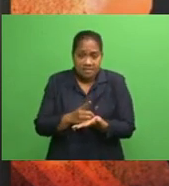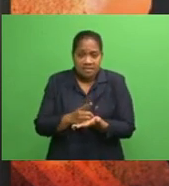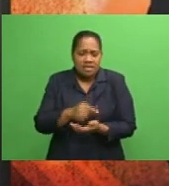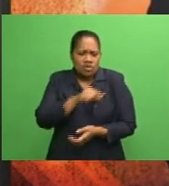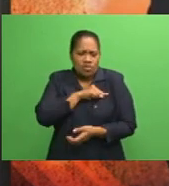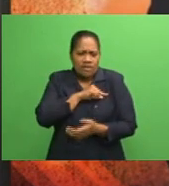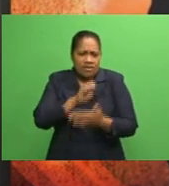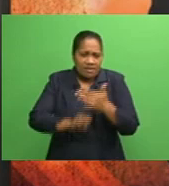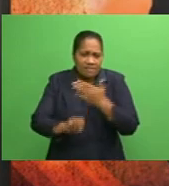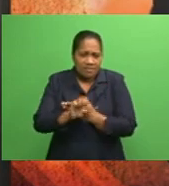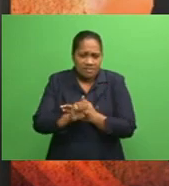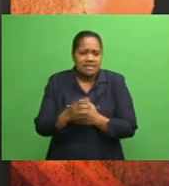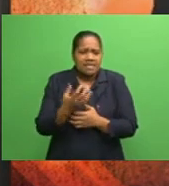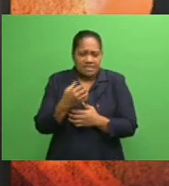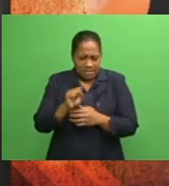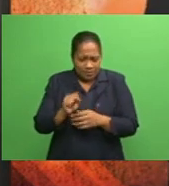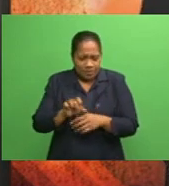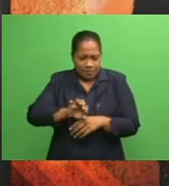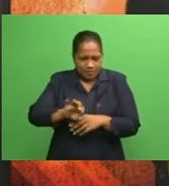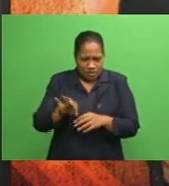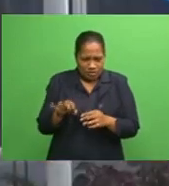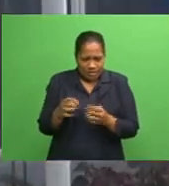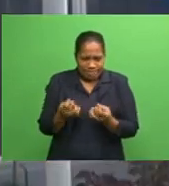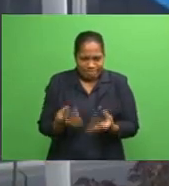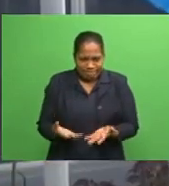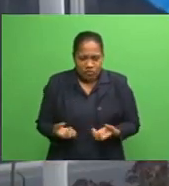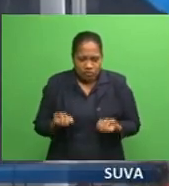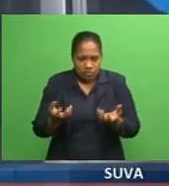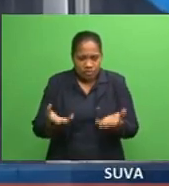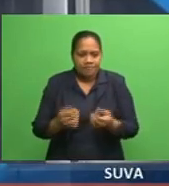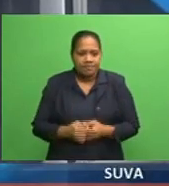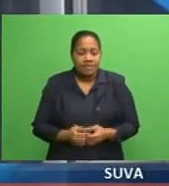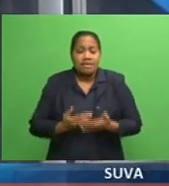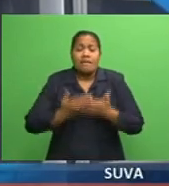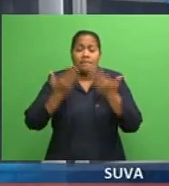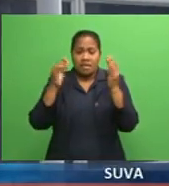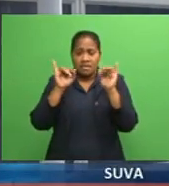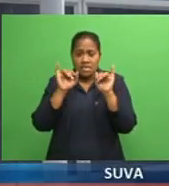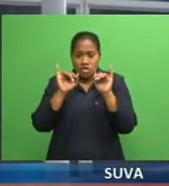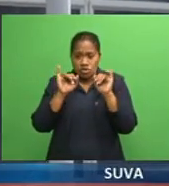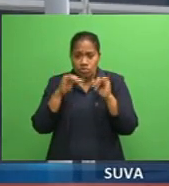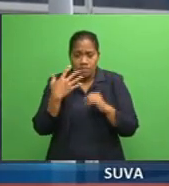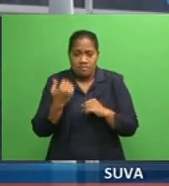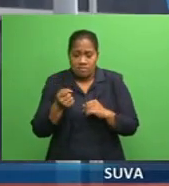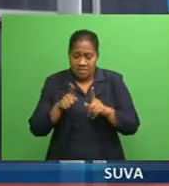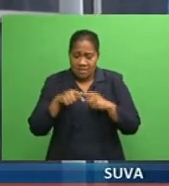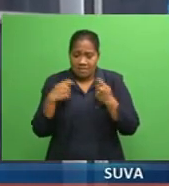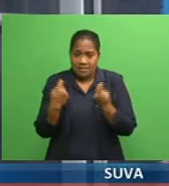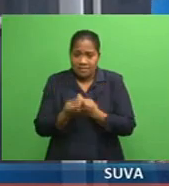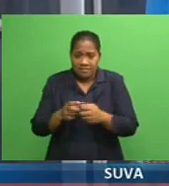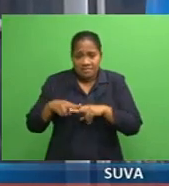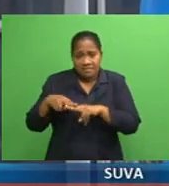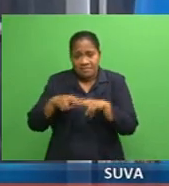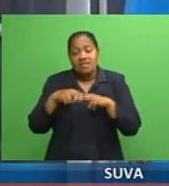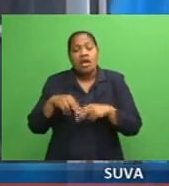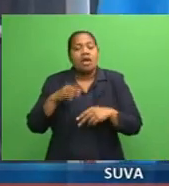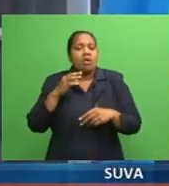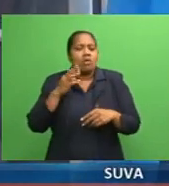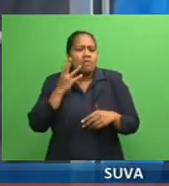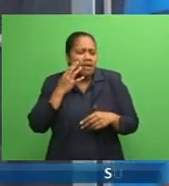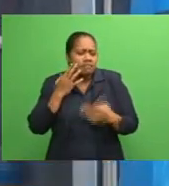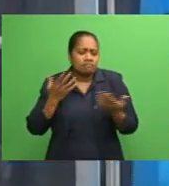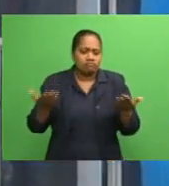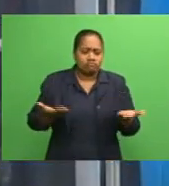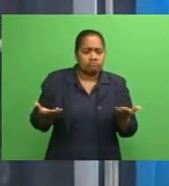determined. Tali Materkula reports. The biggest issue faced by Team Fiji is when and where qualifying